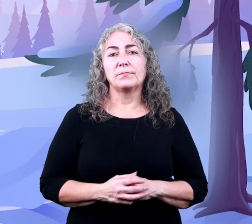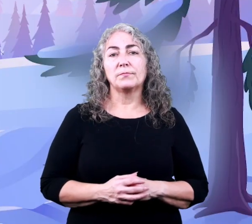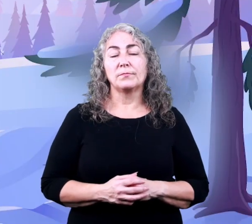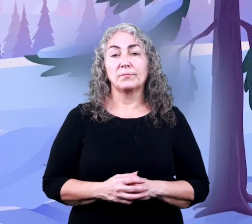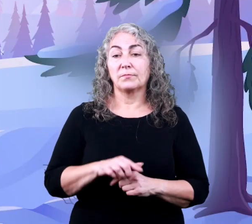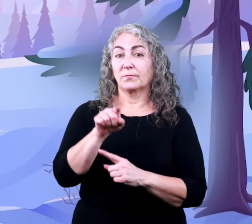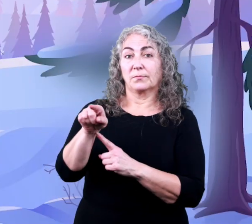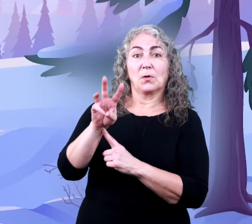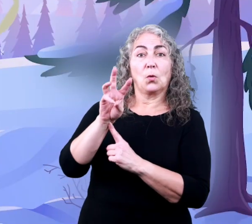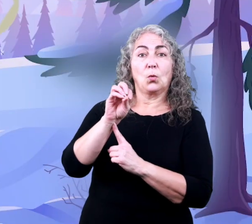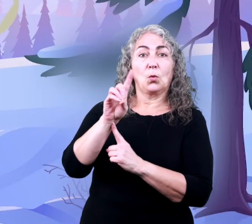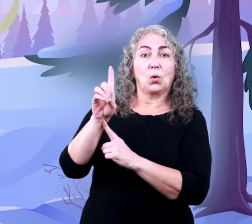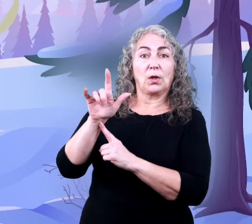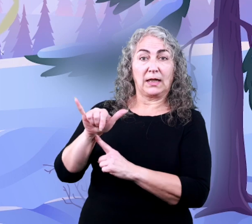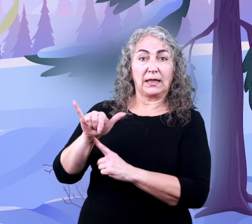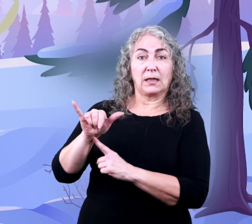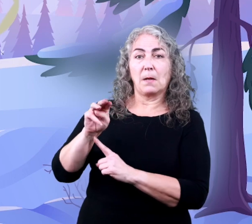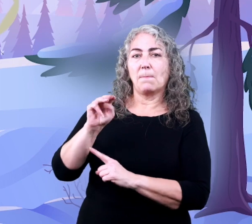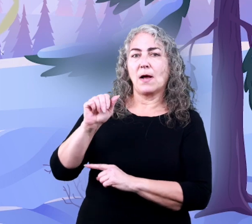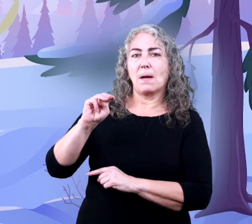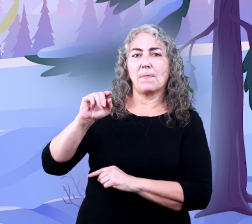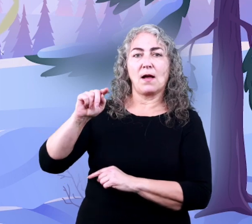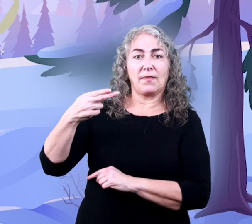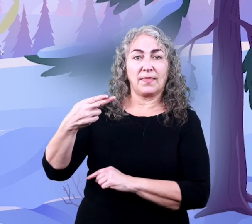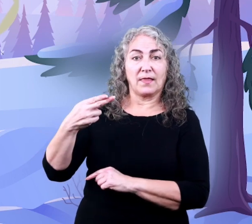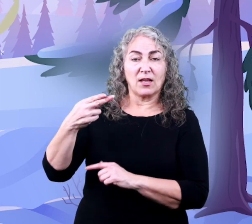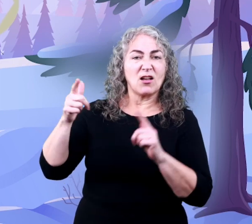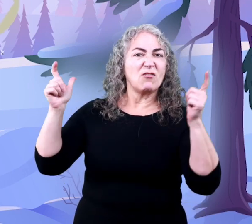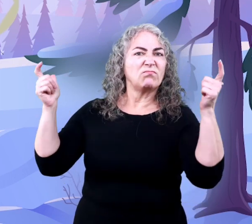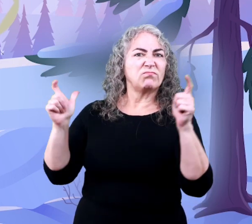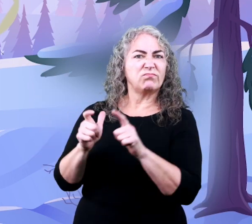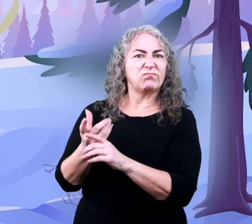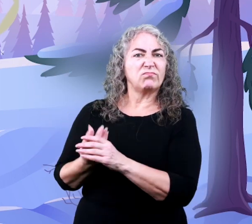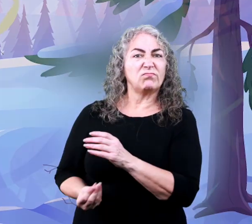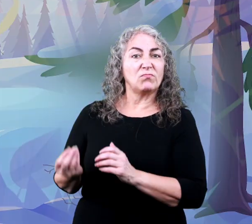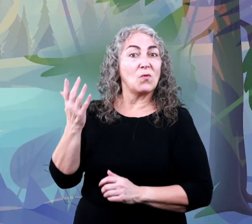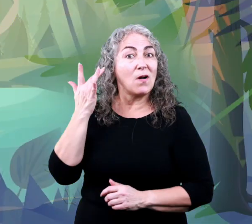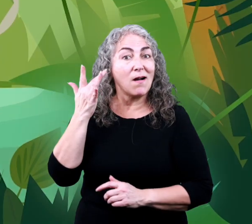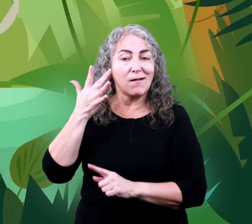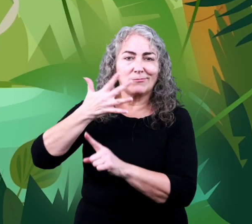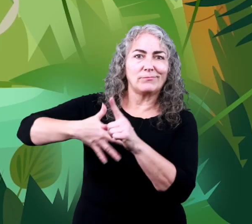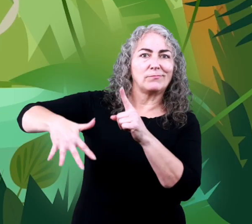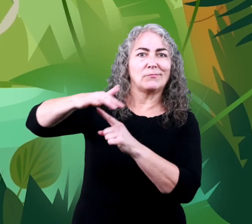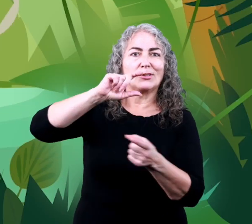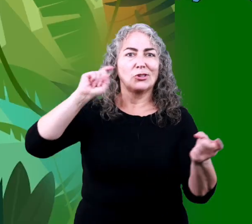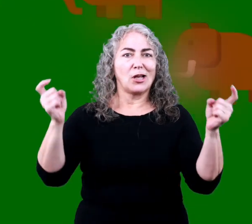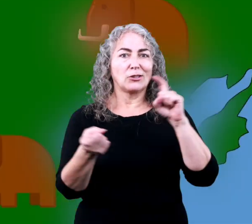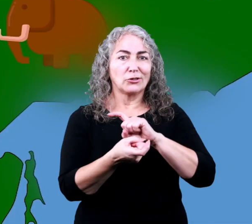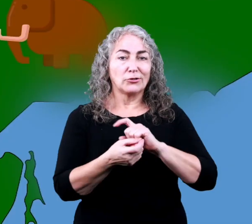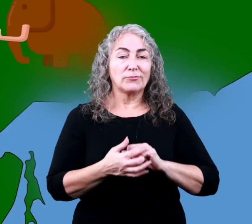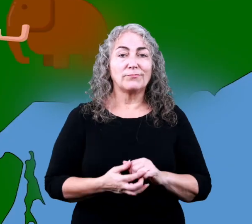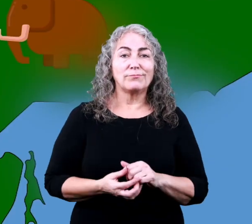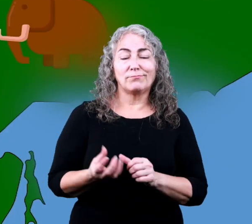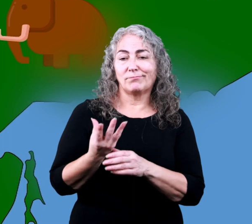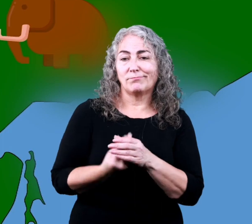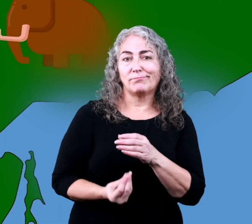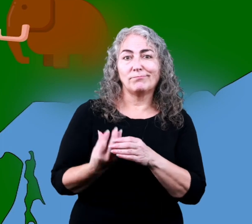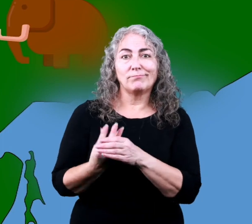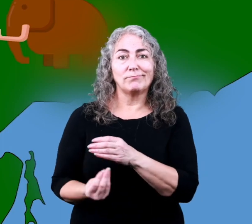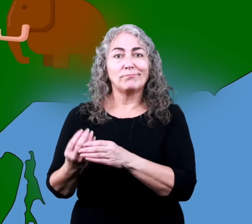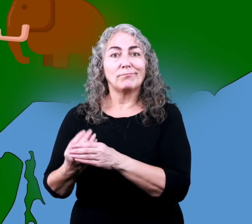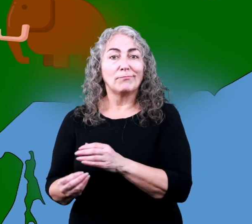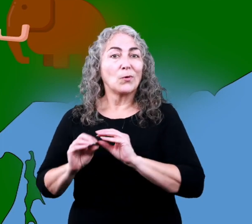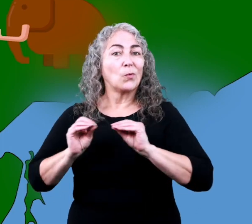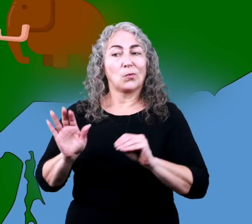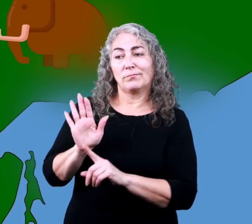two the woolly mammoth which died out because of climate change and the disappearance